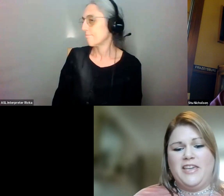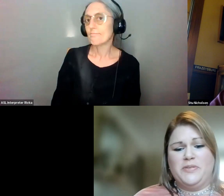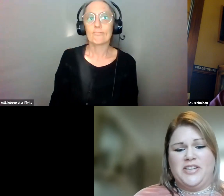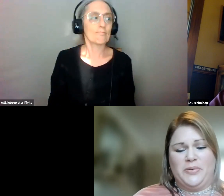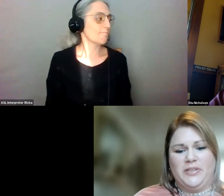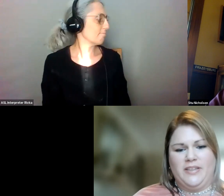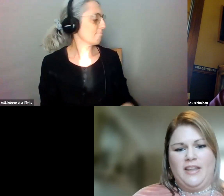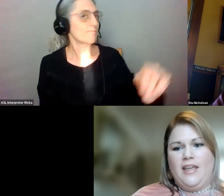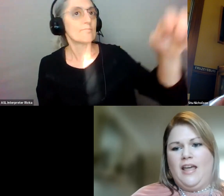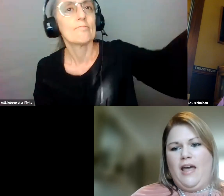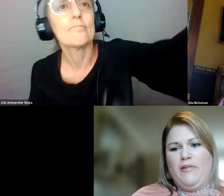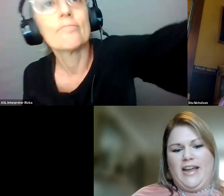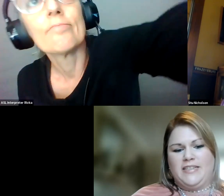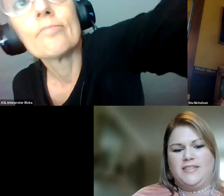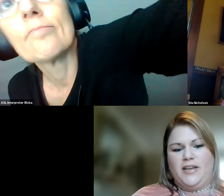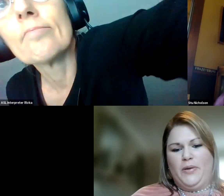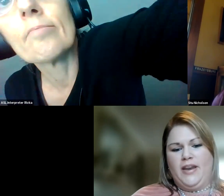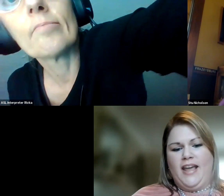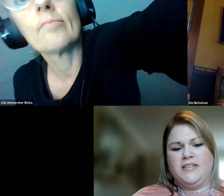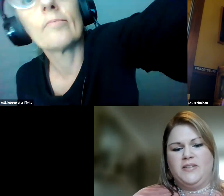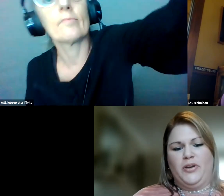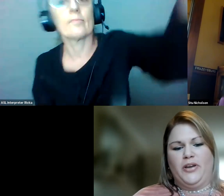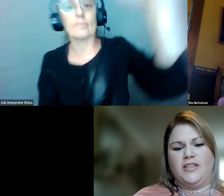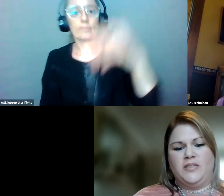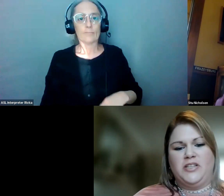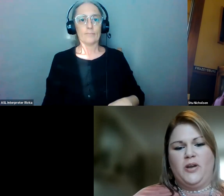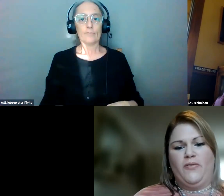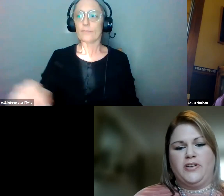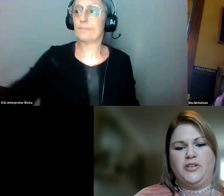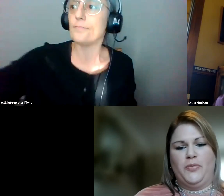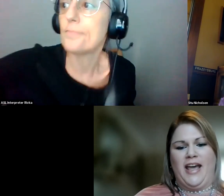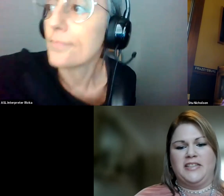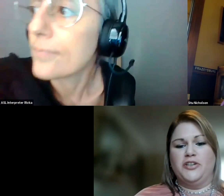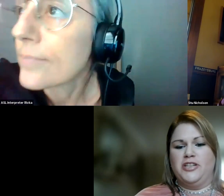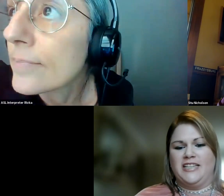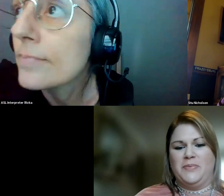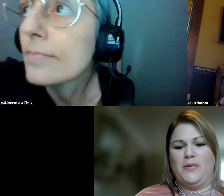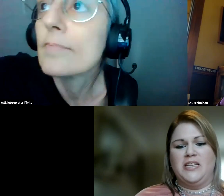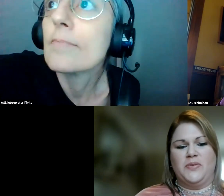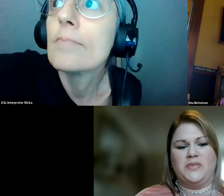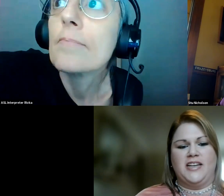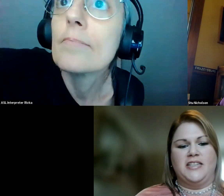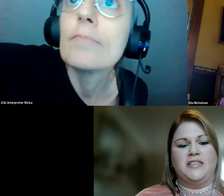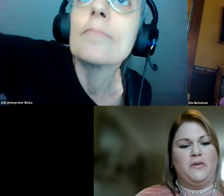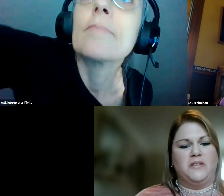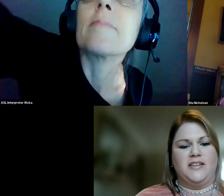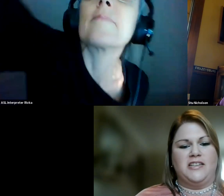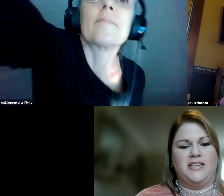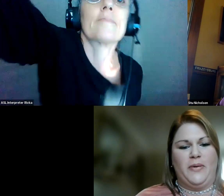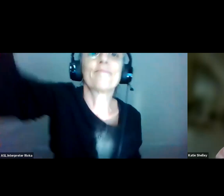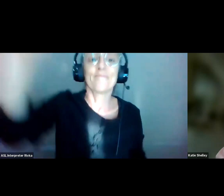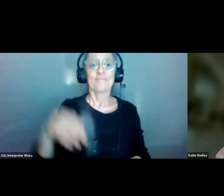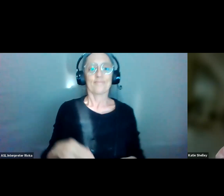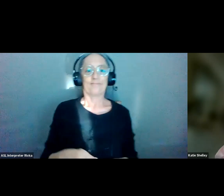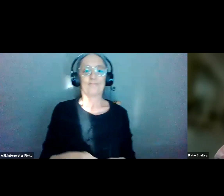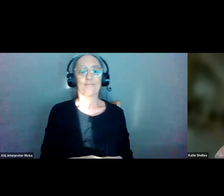thank you stew all right so next we're gonna switch over to passenger testimonies from citizens local to the